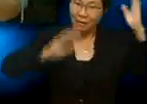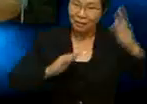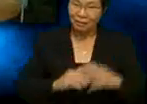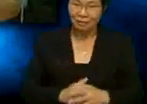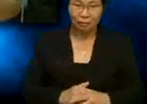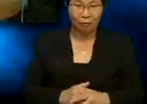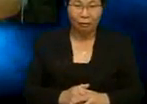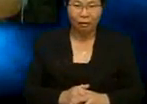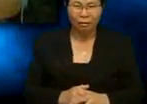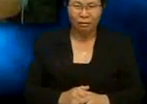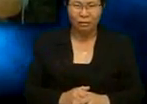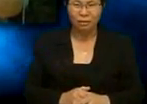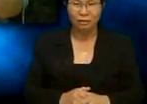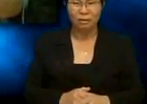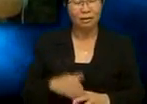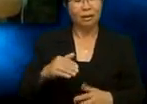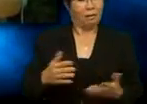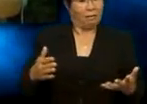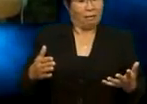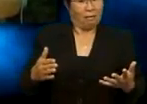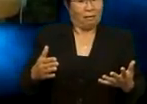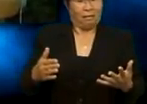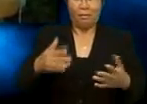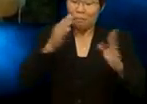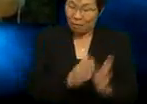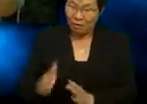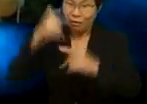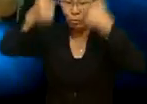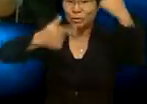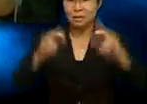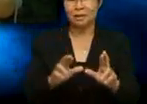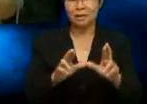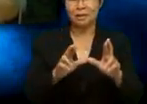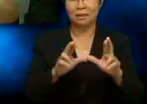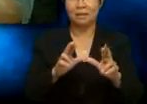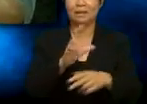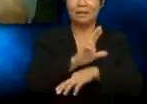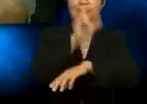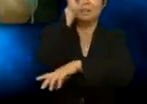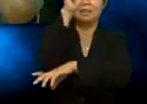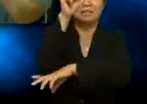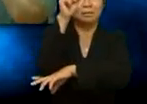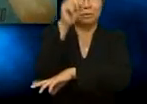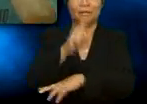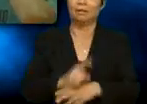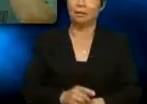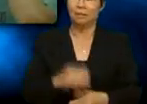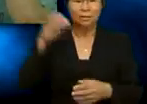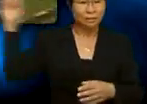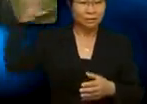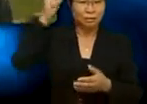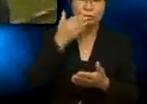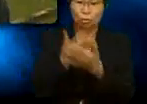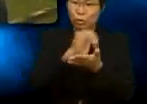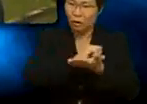Ah, you're planning to visit KL Tower. A sound idea. Yeah, you should. You'll get